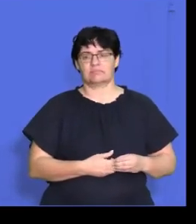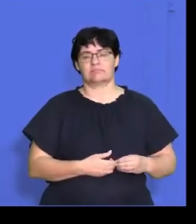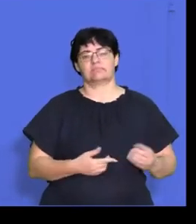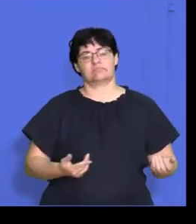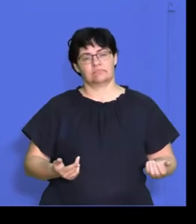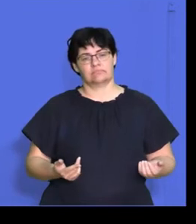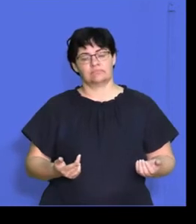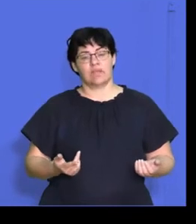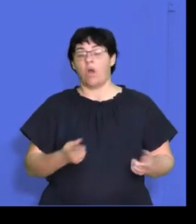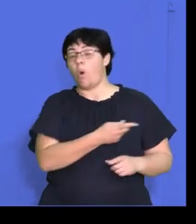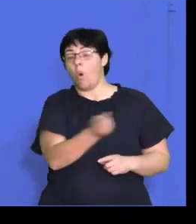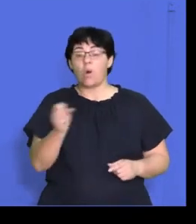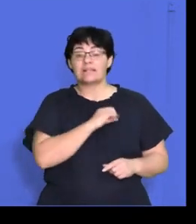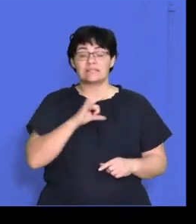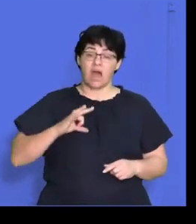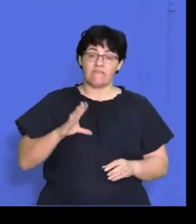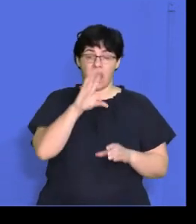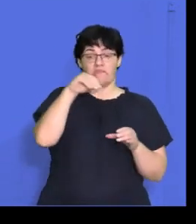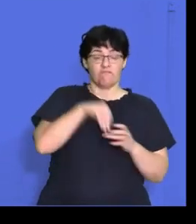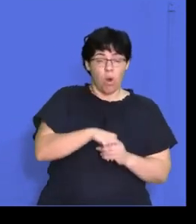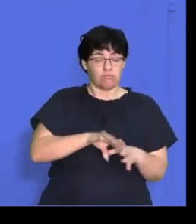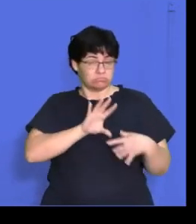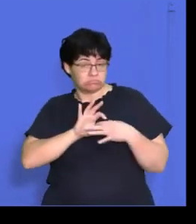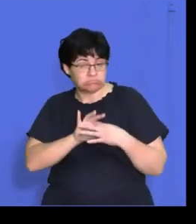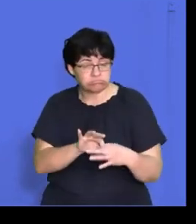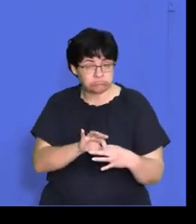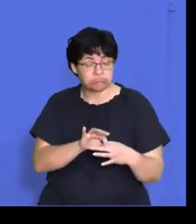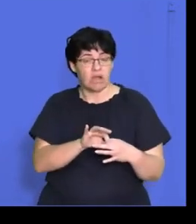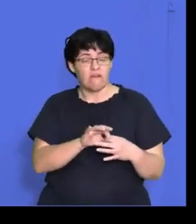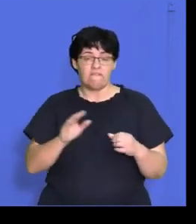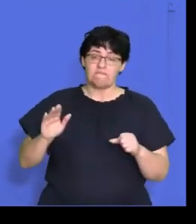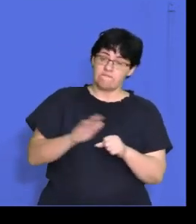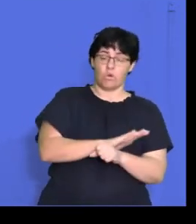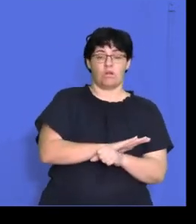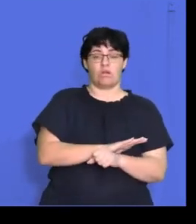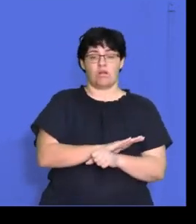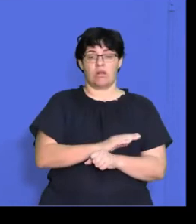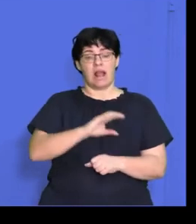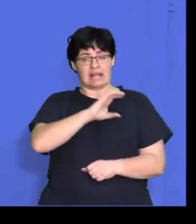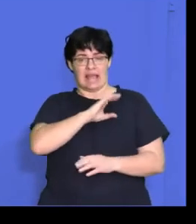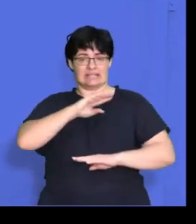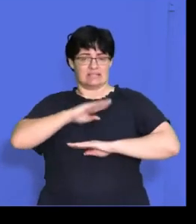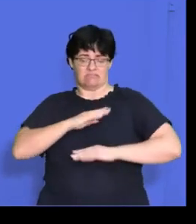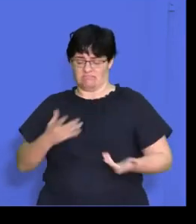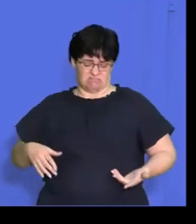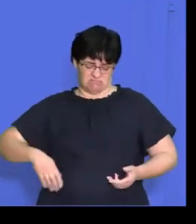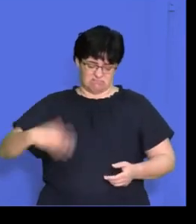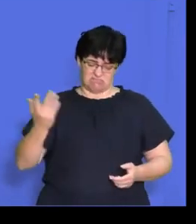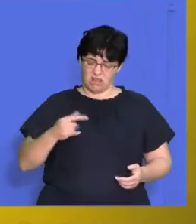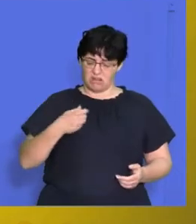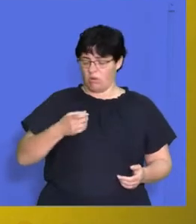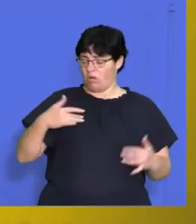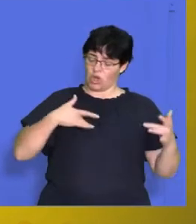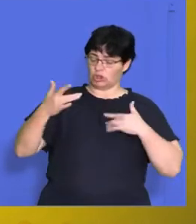and not all employees may be involved or committed to total client satisfaction so